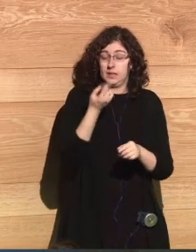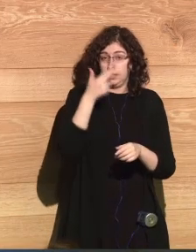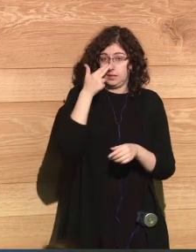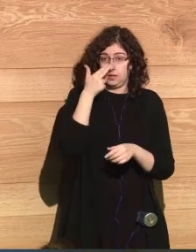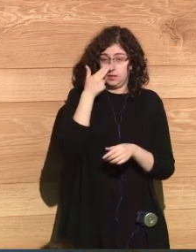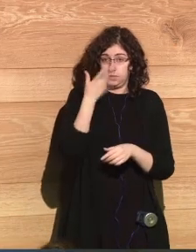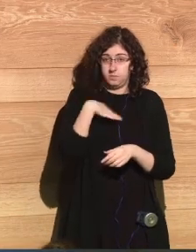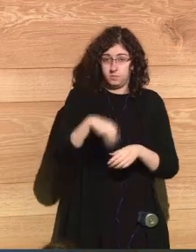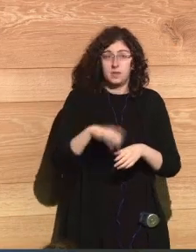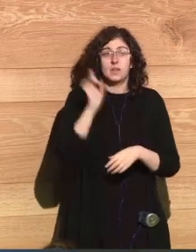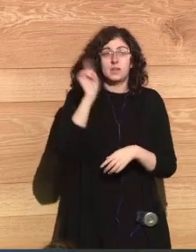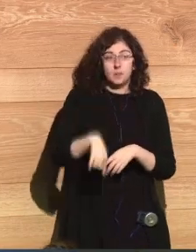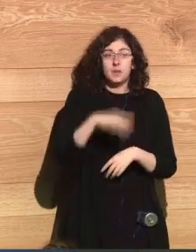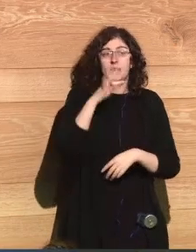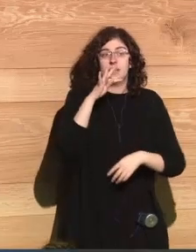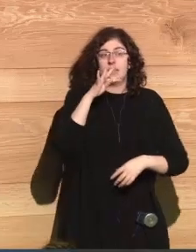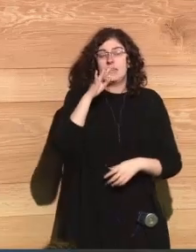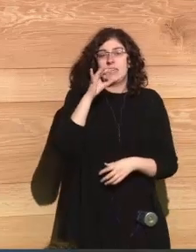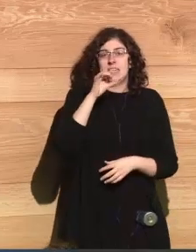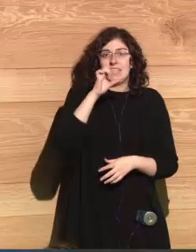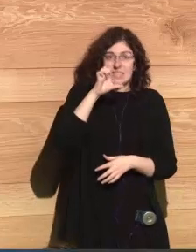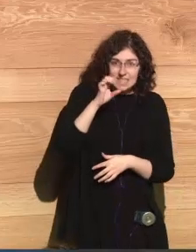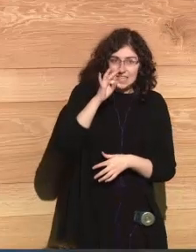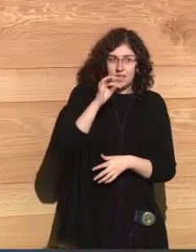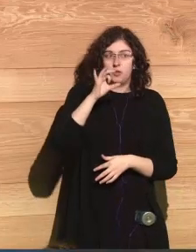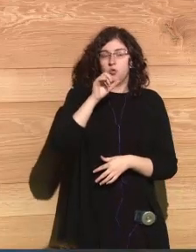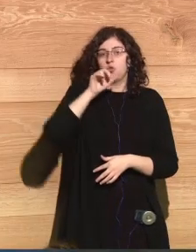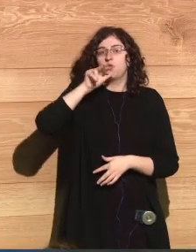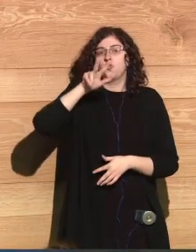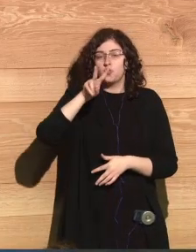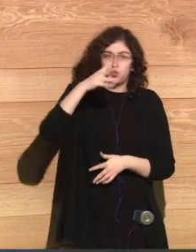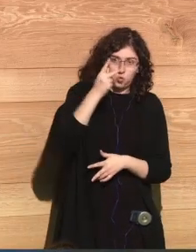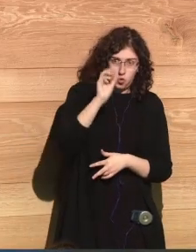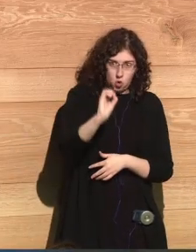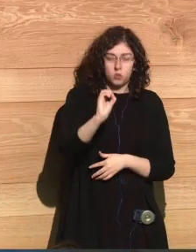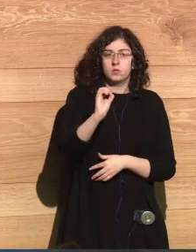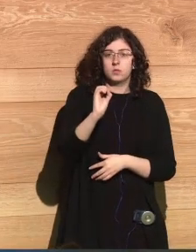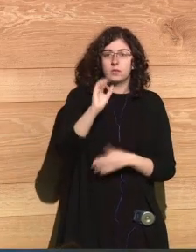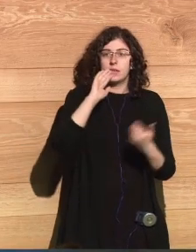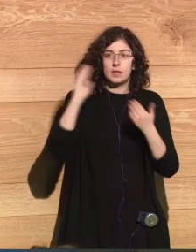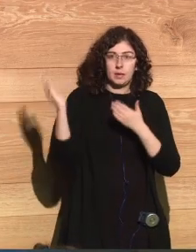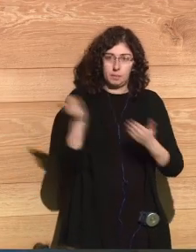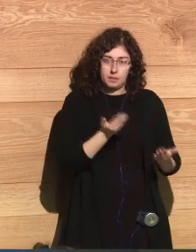how having and hosting this event here and Setsuko Thurlow's way and